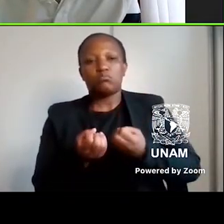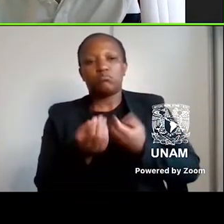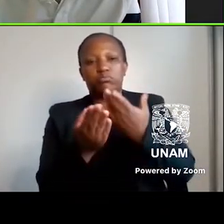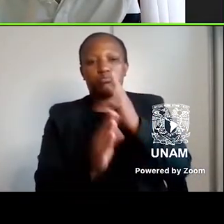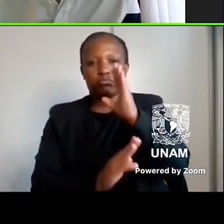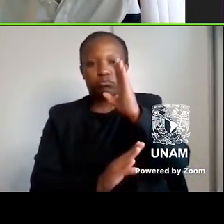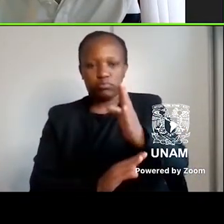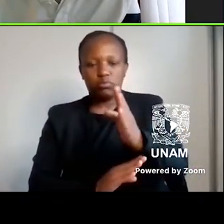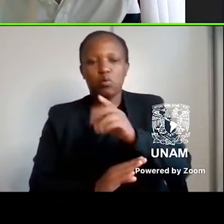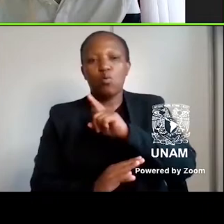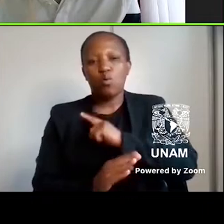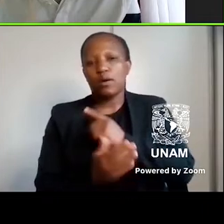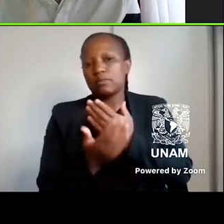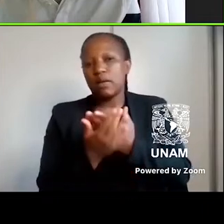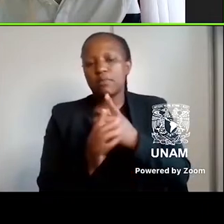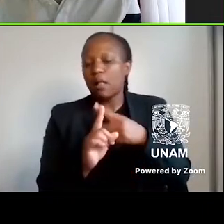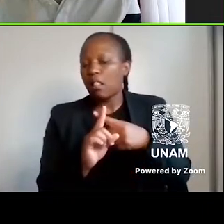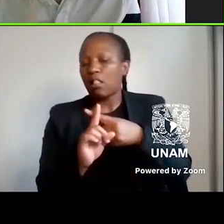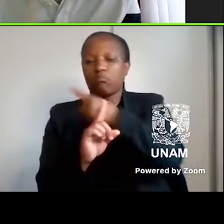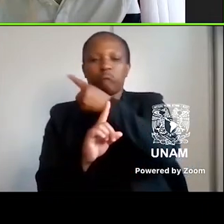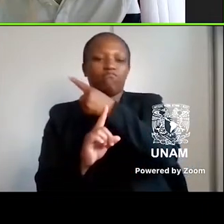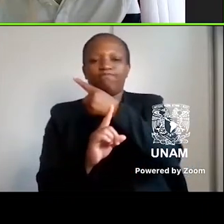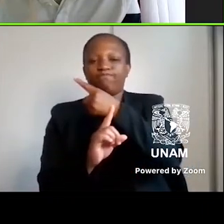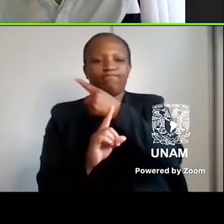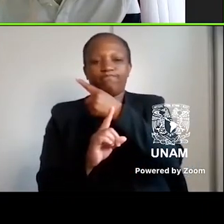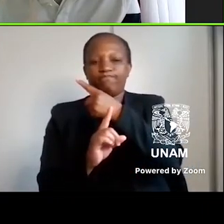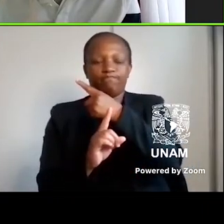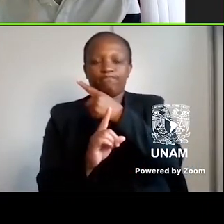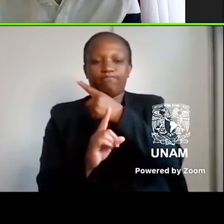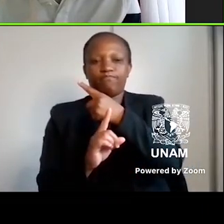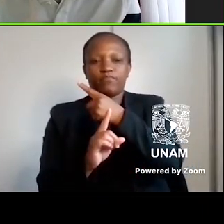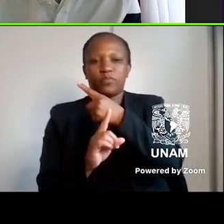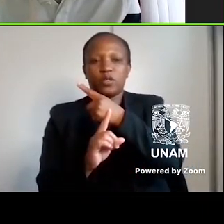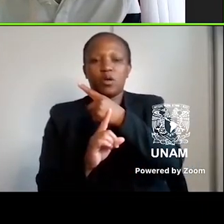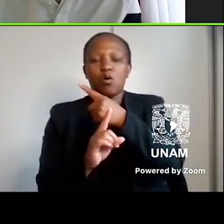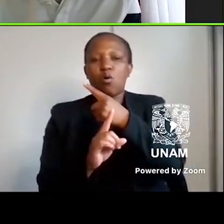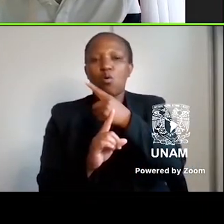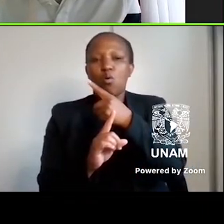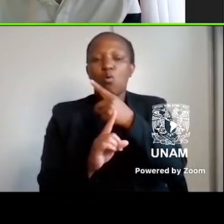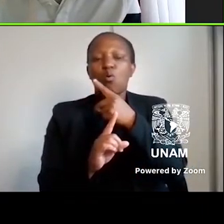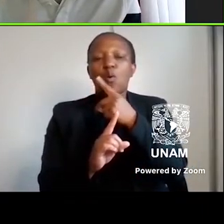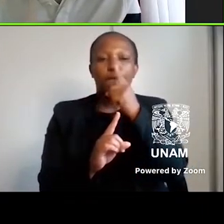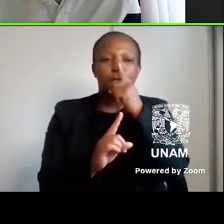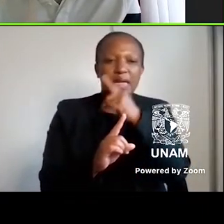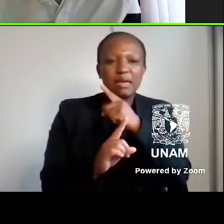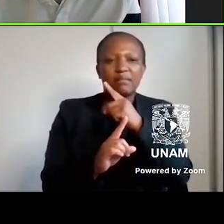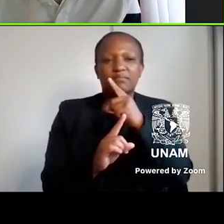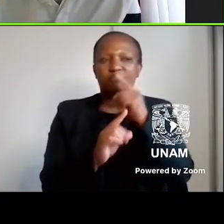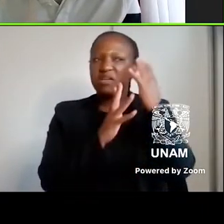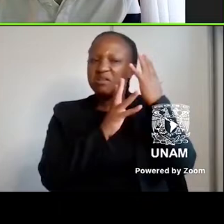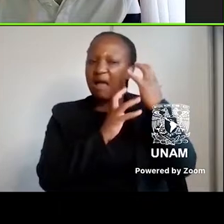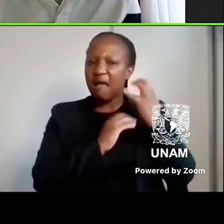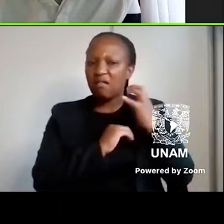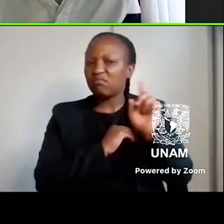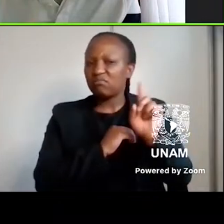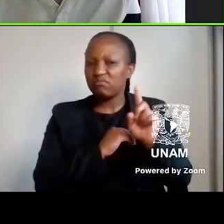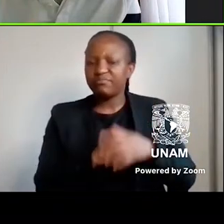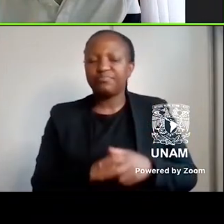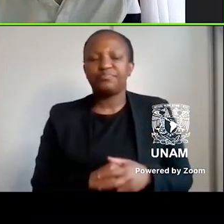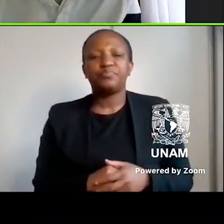from which there can be no deviation, from which there can be no kink or curl. The result, as academic Uhuru Palafala